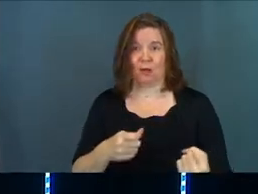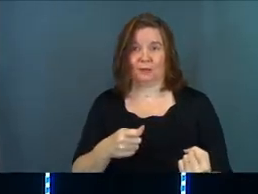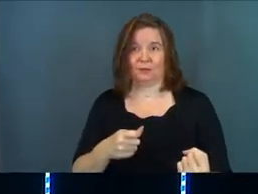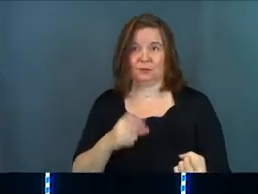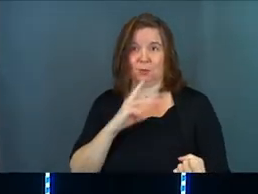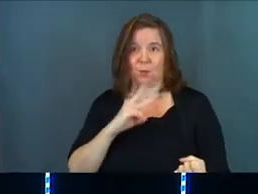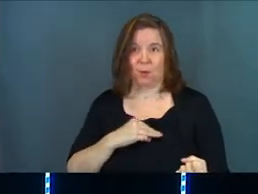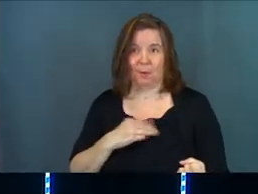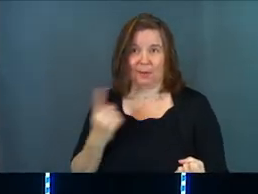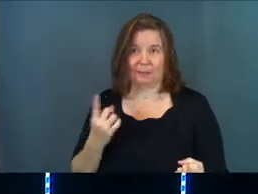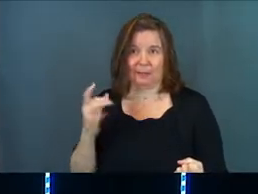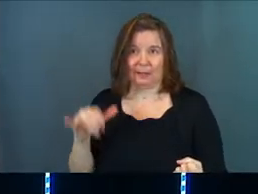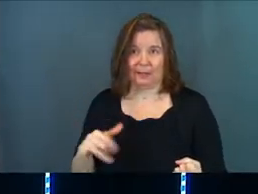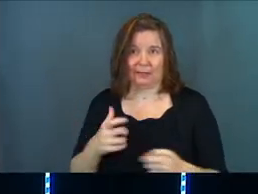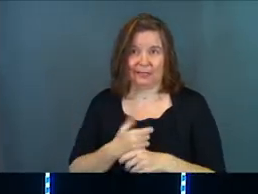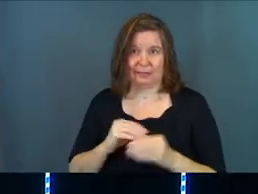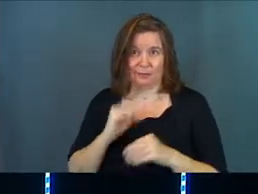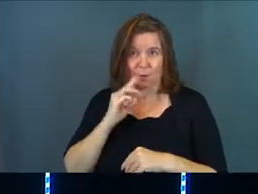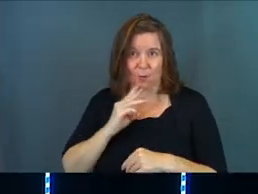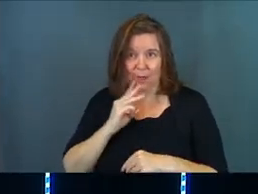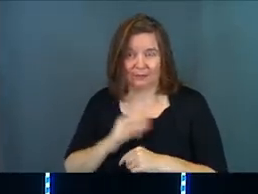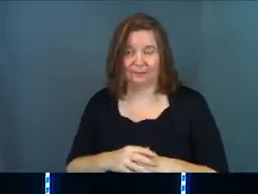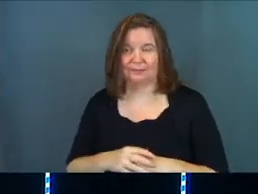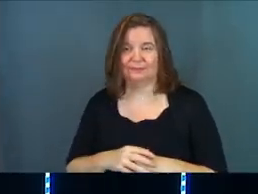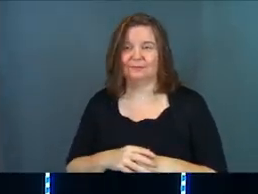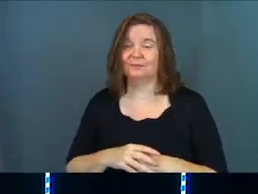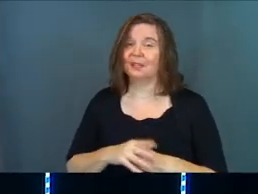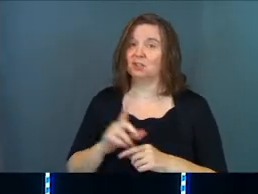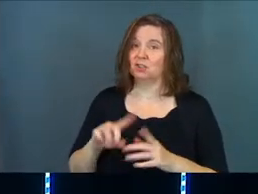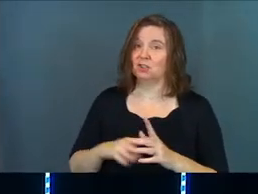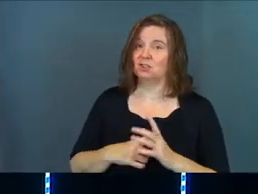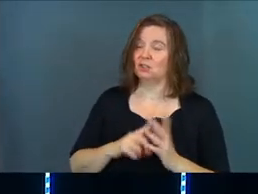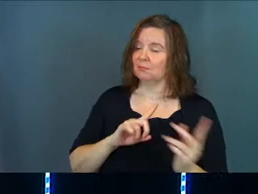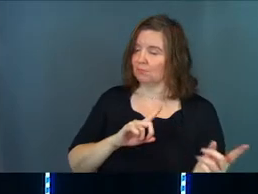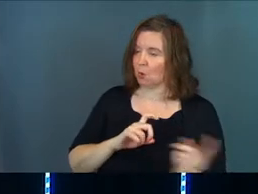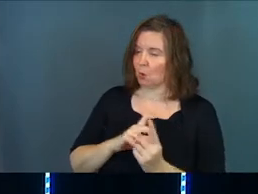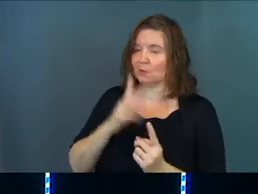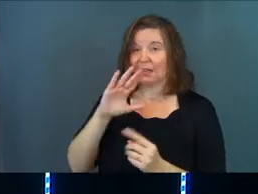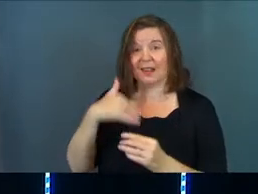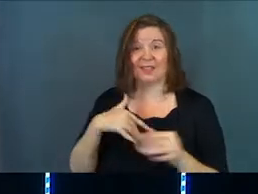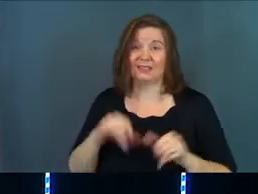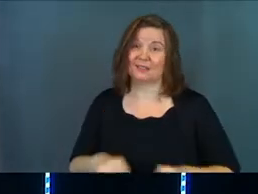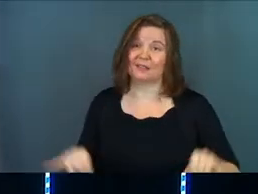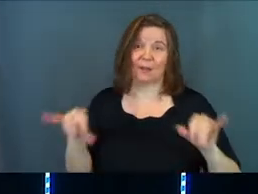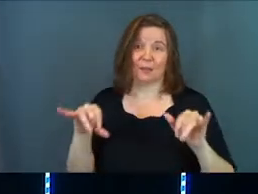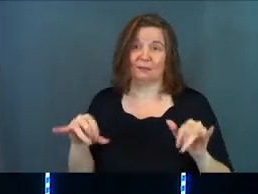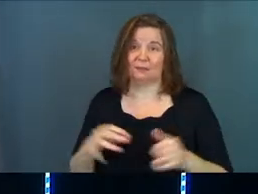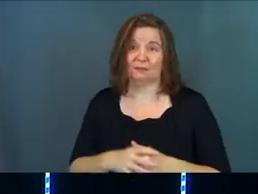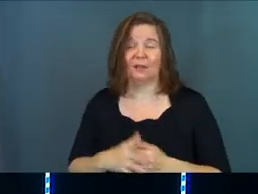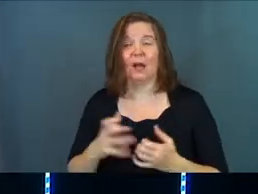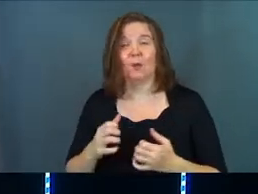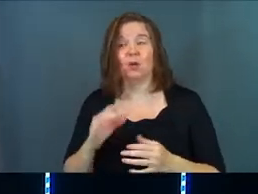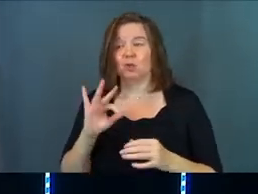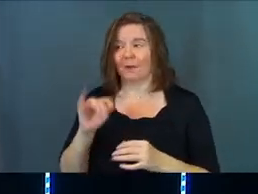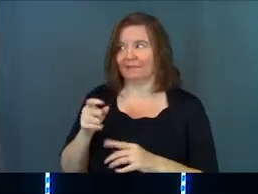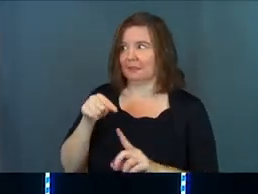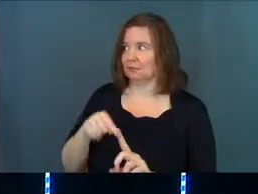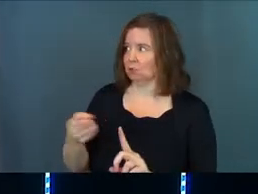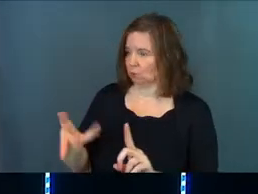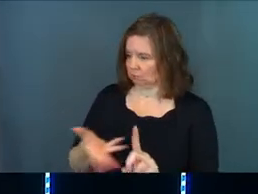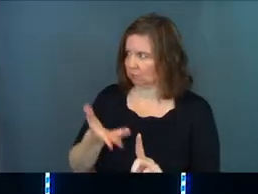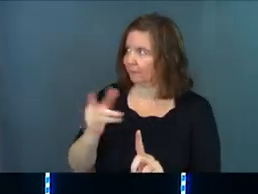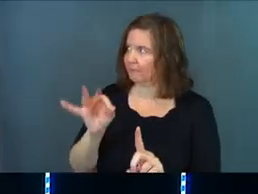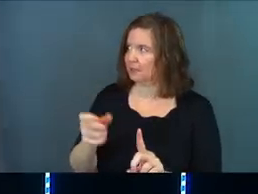Walmart or something like that and get some more wine? Now she goes to her son. Again, this is common. I want you to fix this.